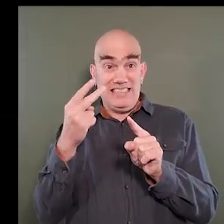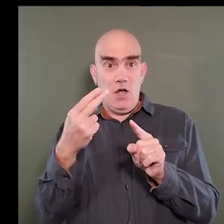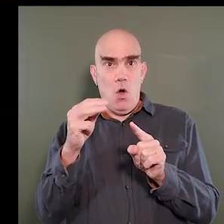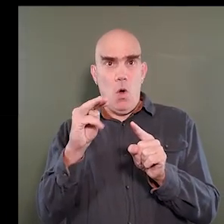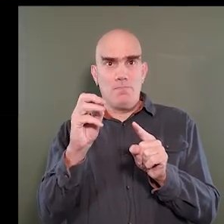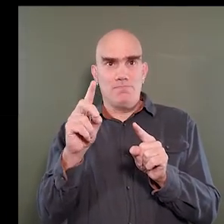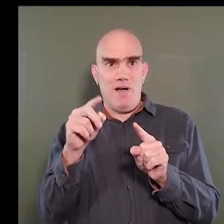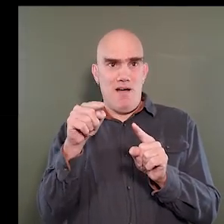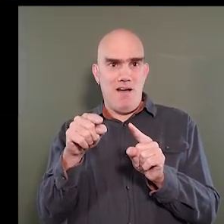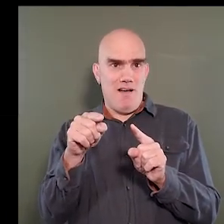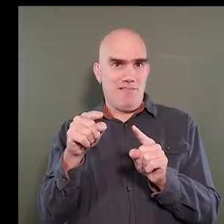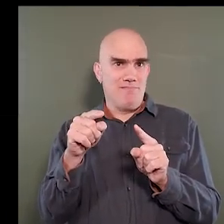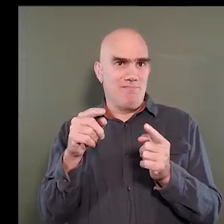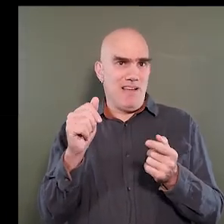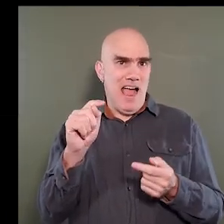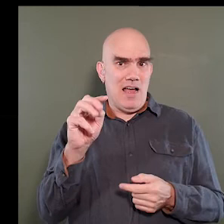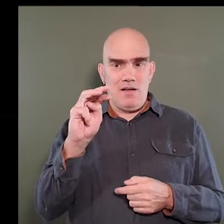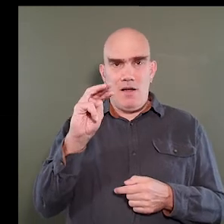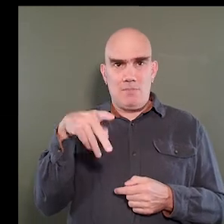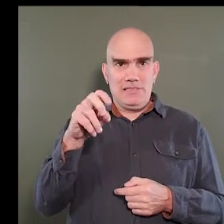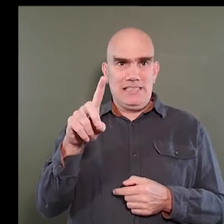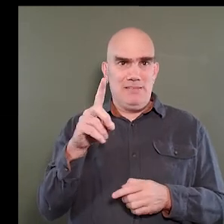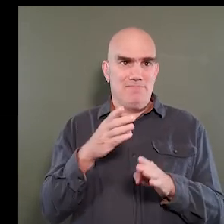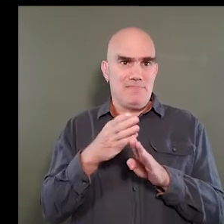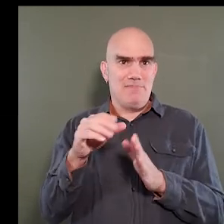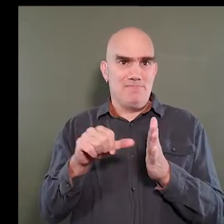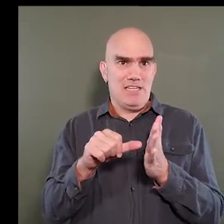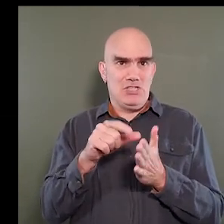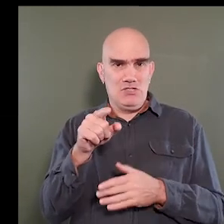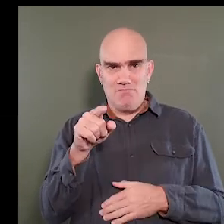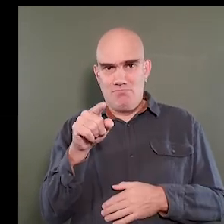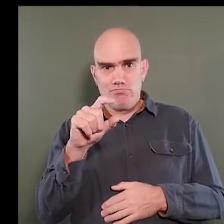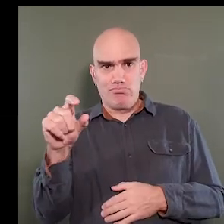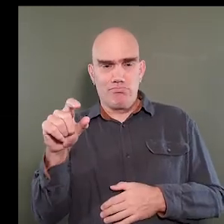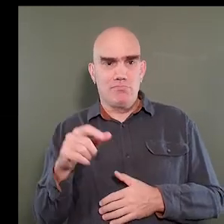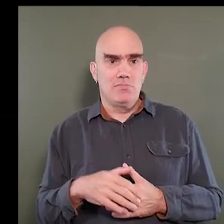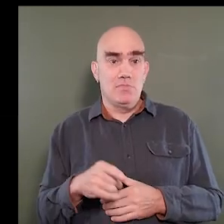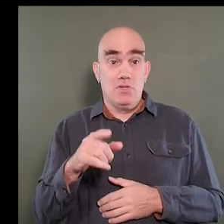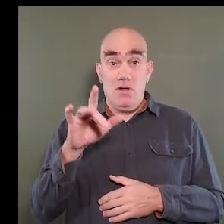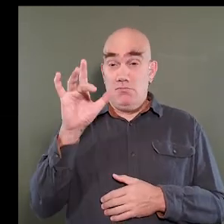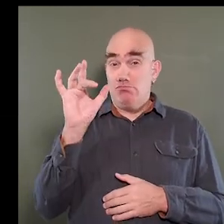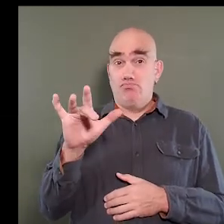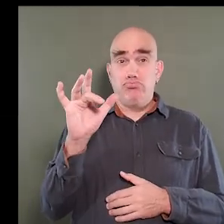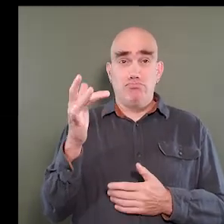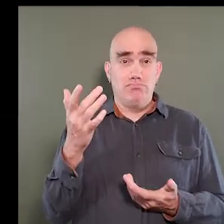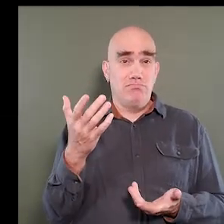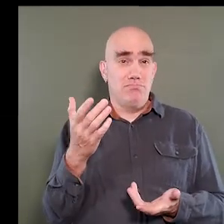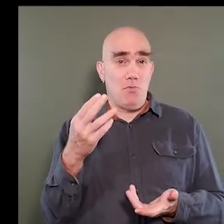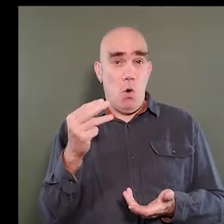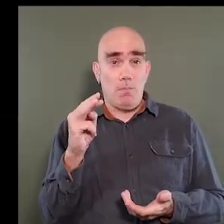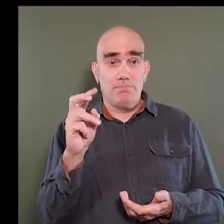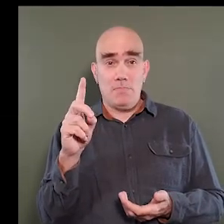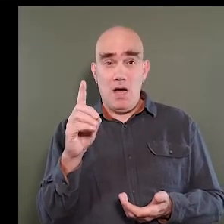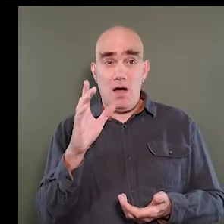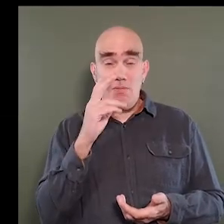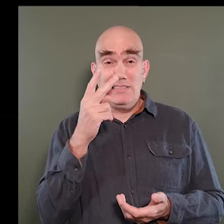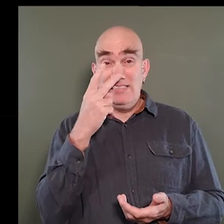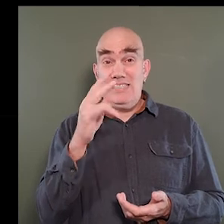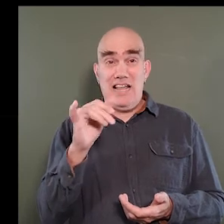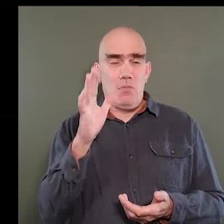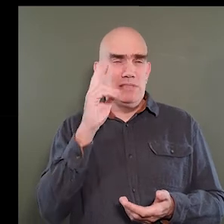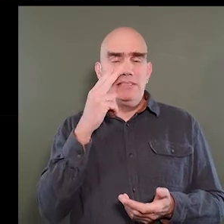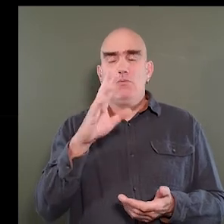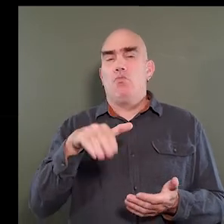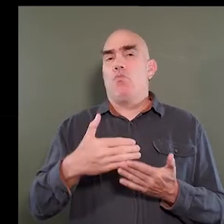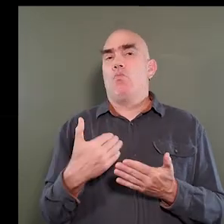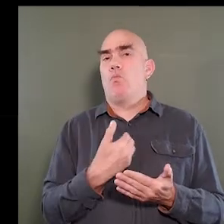that, the Mayor's Office for Disabilities main webpage. So Home Mod will be right there on the front page, and you can click on that. You'll see all